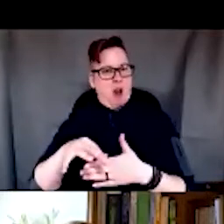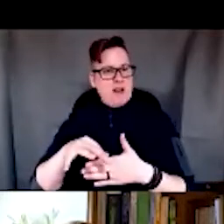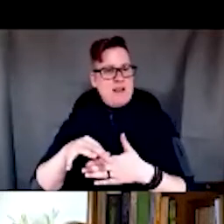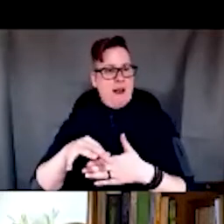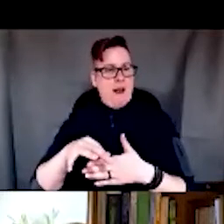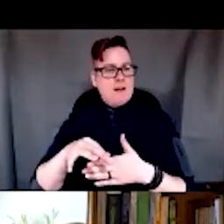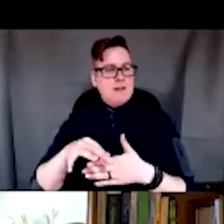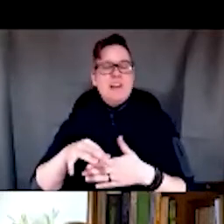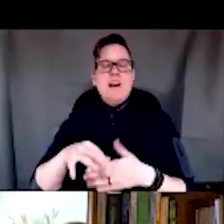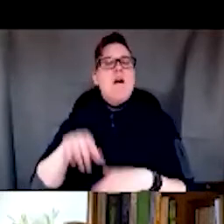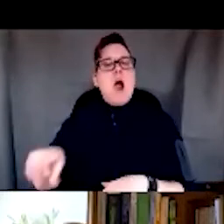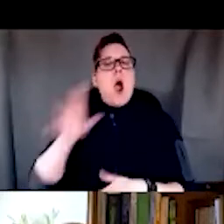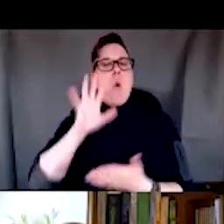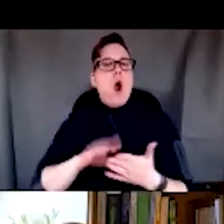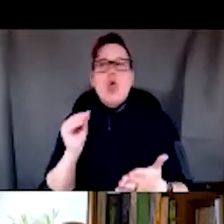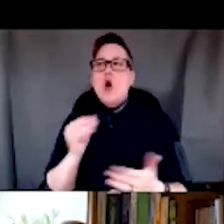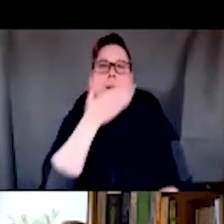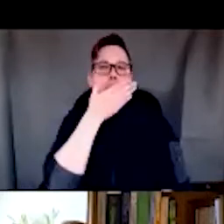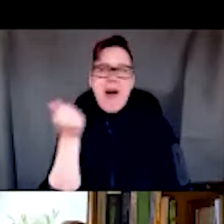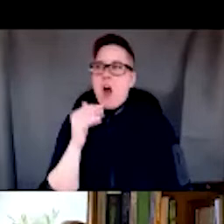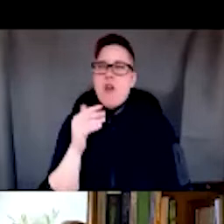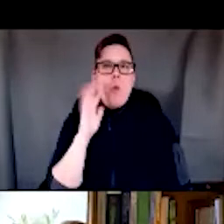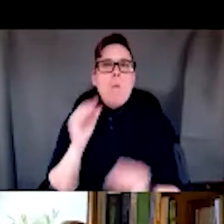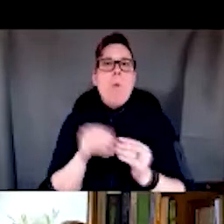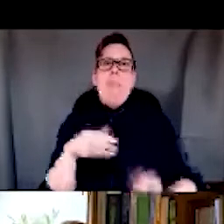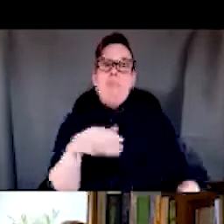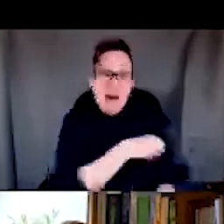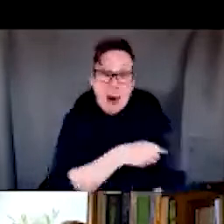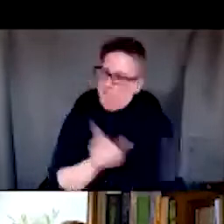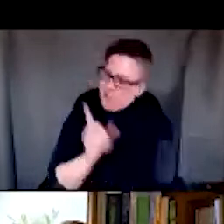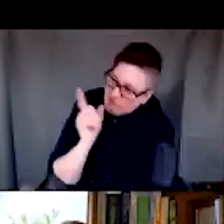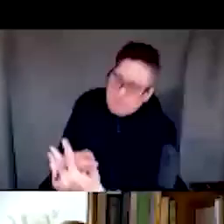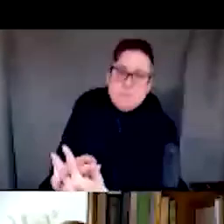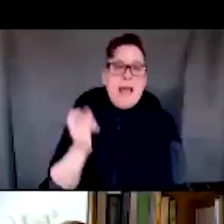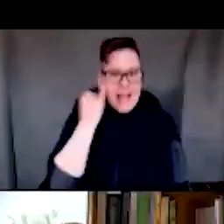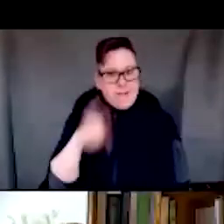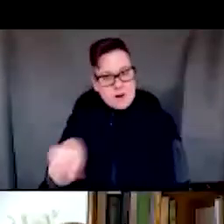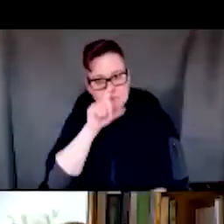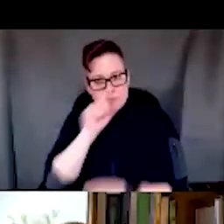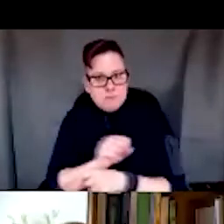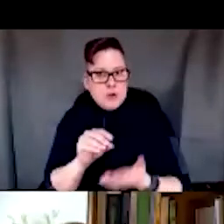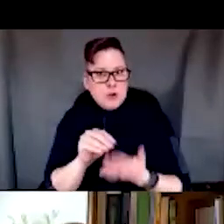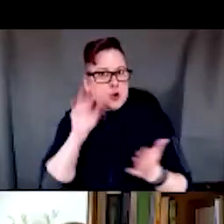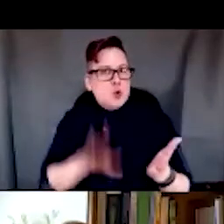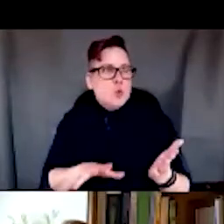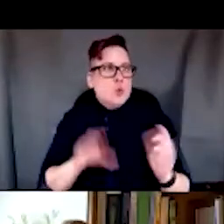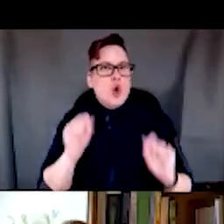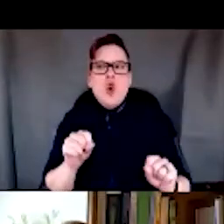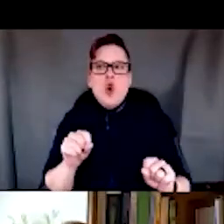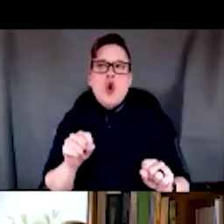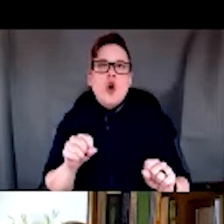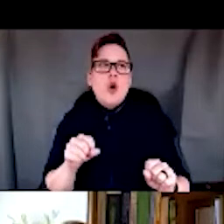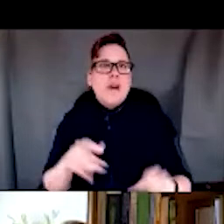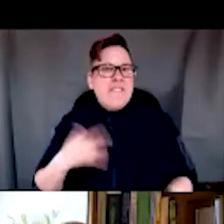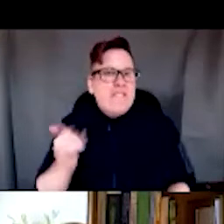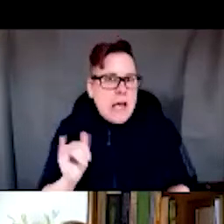delivered in a much more powerful format if students could get a taste or a glimpse of